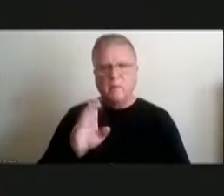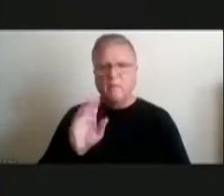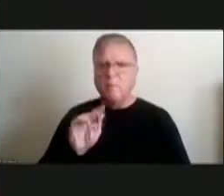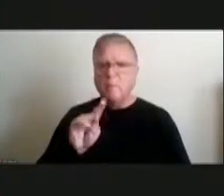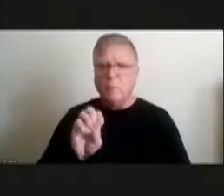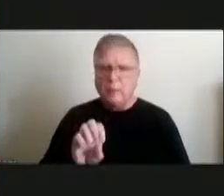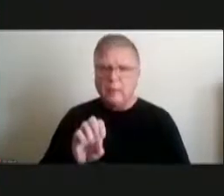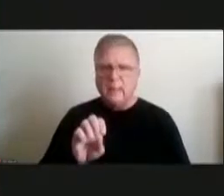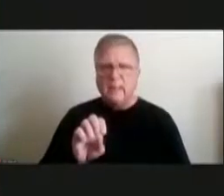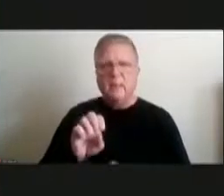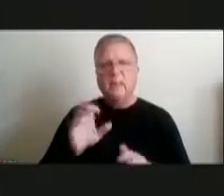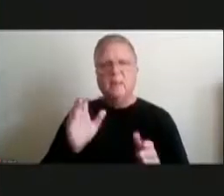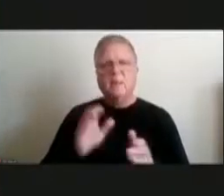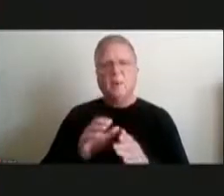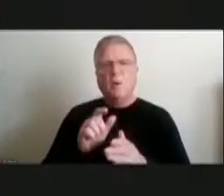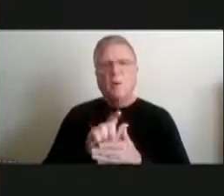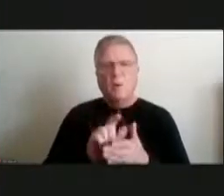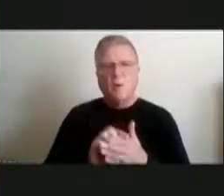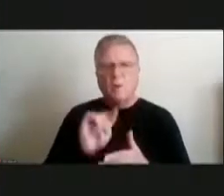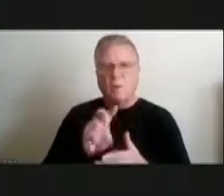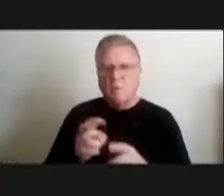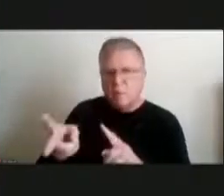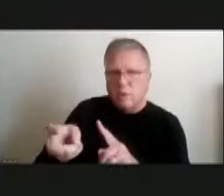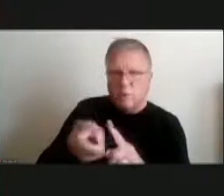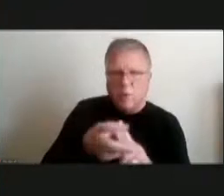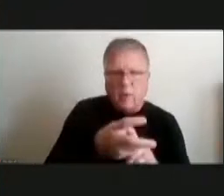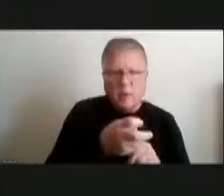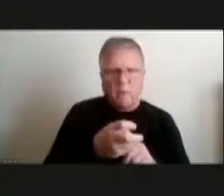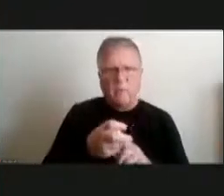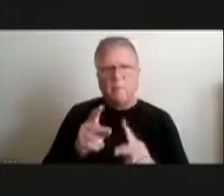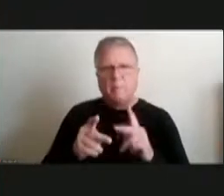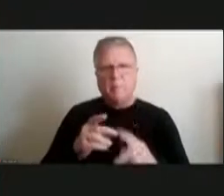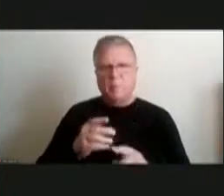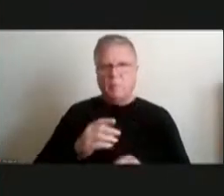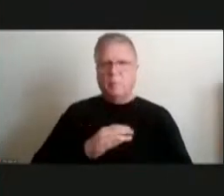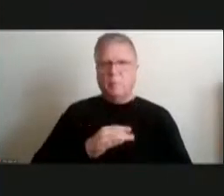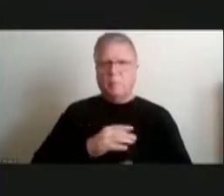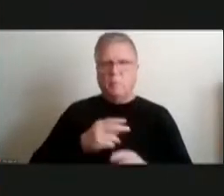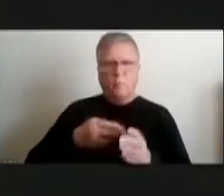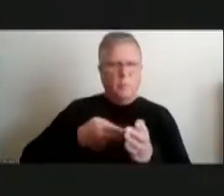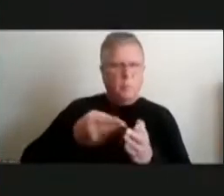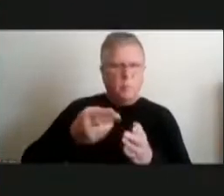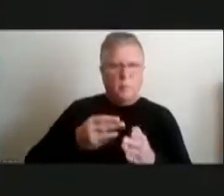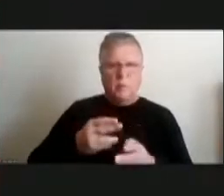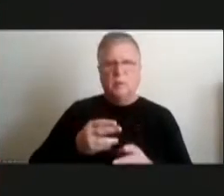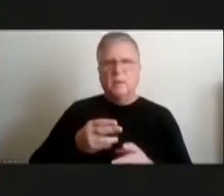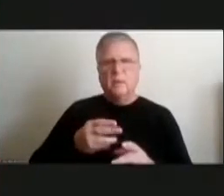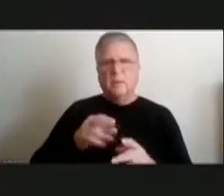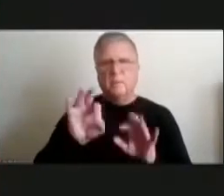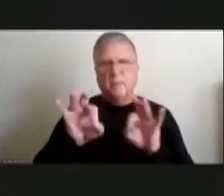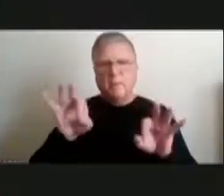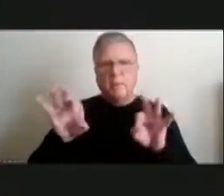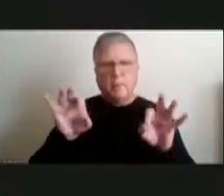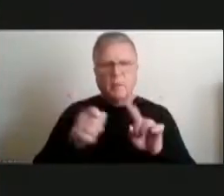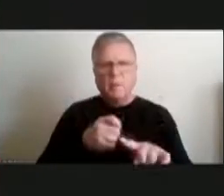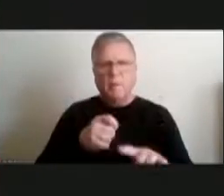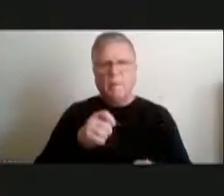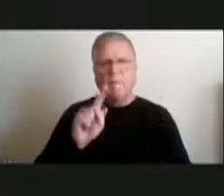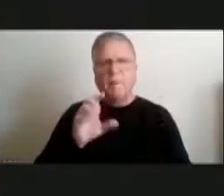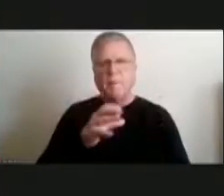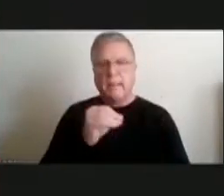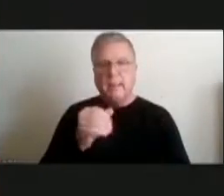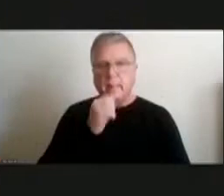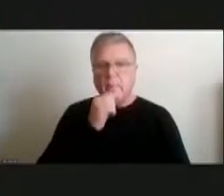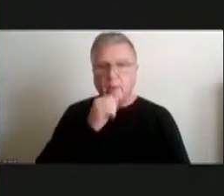talented professionals with impeccable integrity from the public and private sectors the law department also oversees and provide